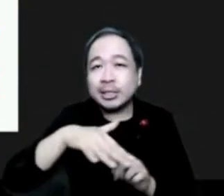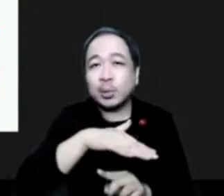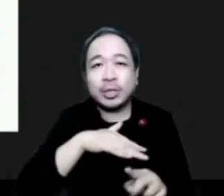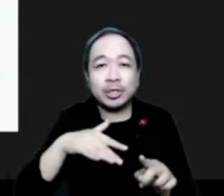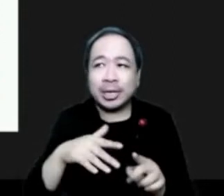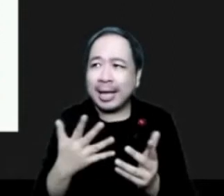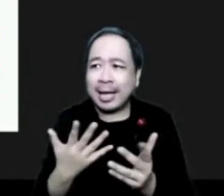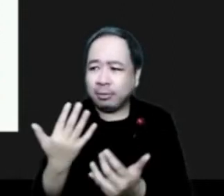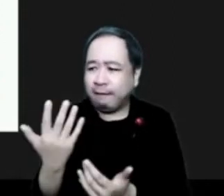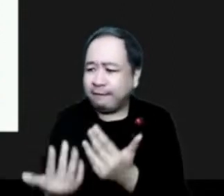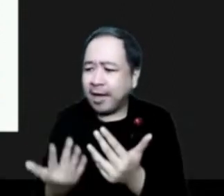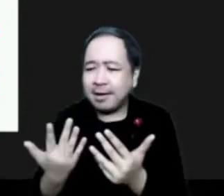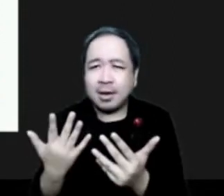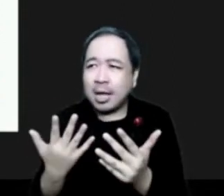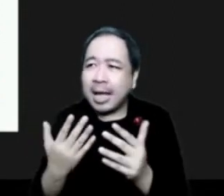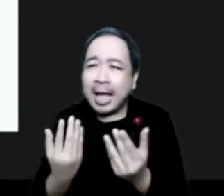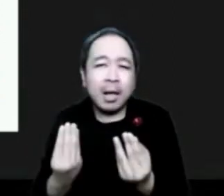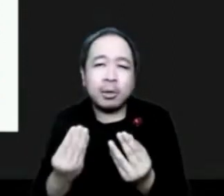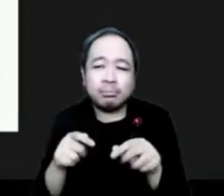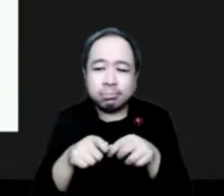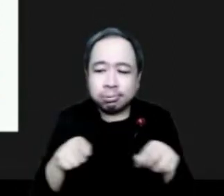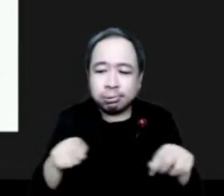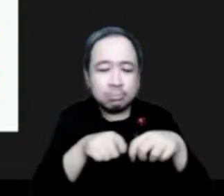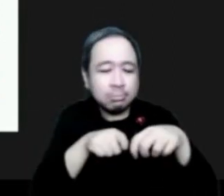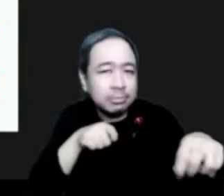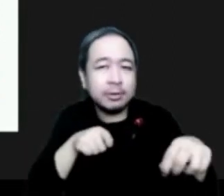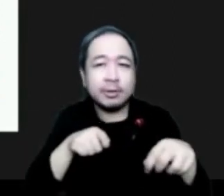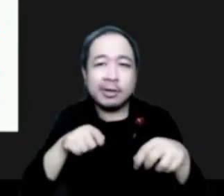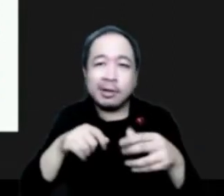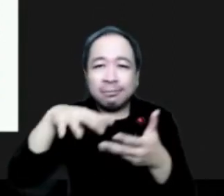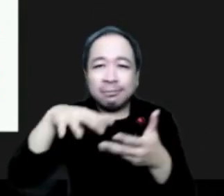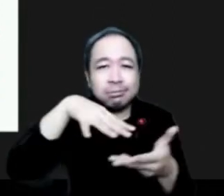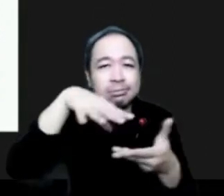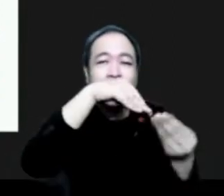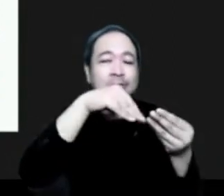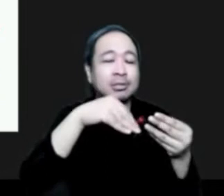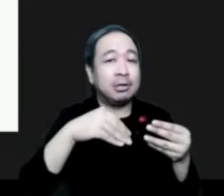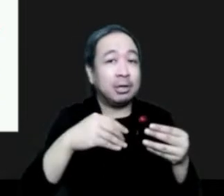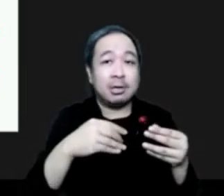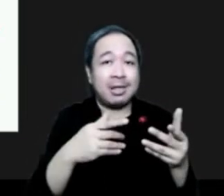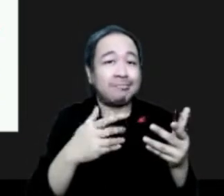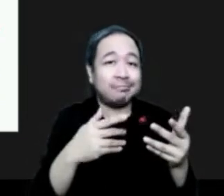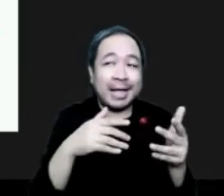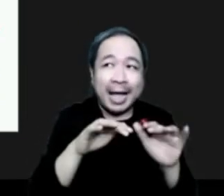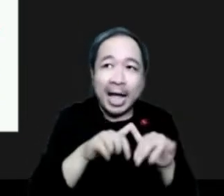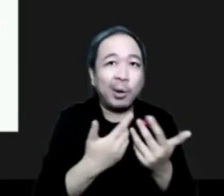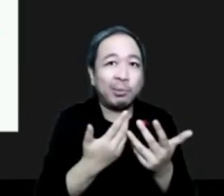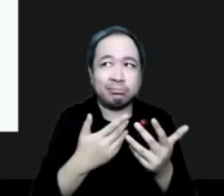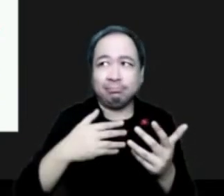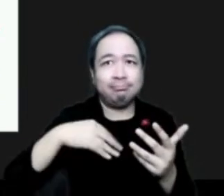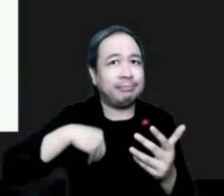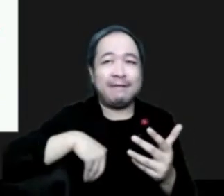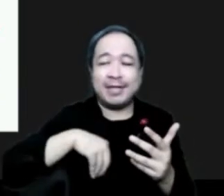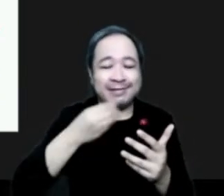wildfires. How information about detection, satellite images. Anything that can be useful. And, there is also one new initiative.